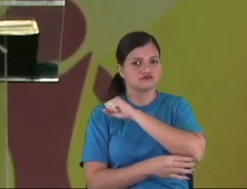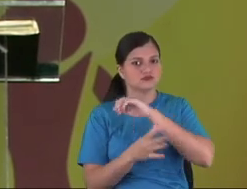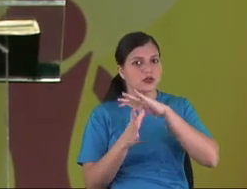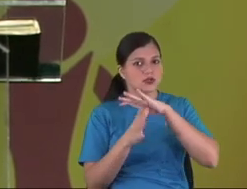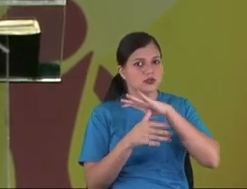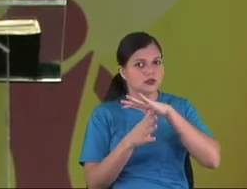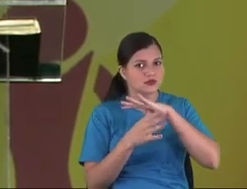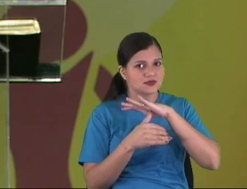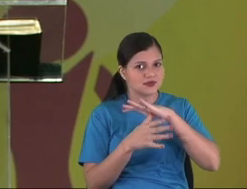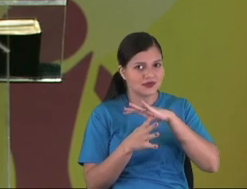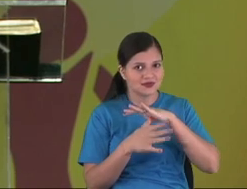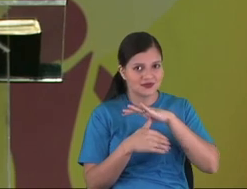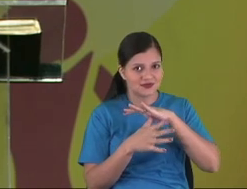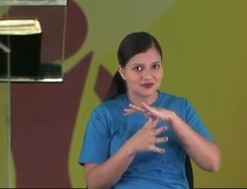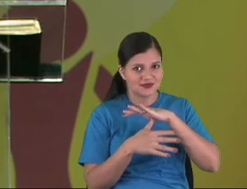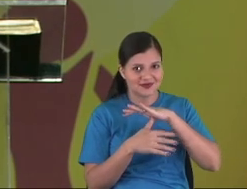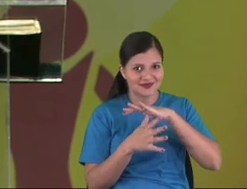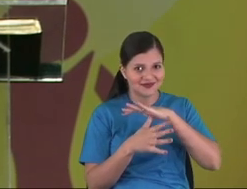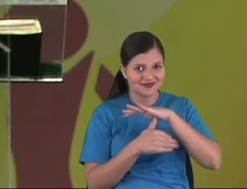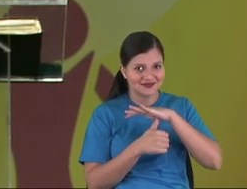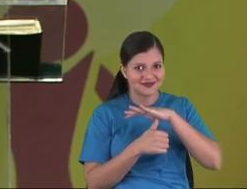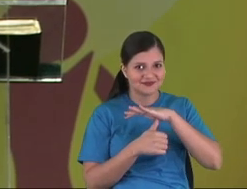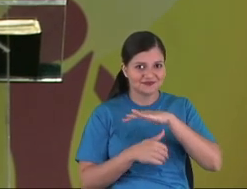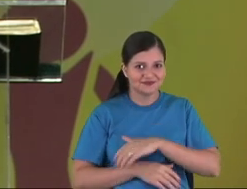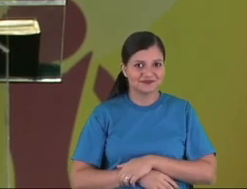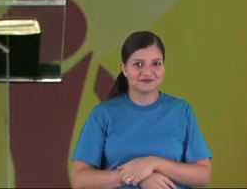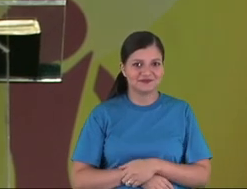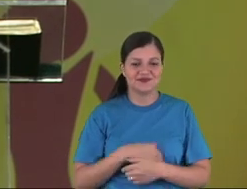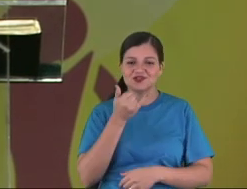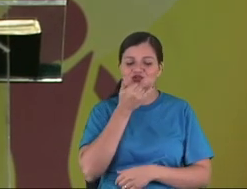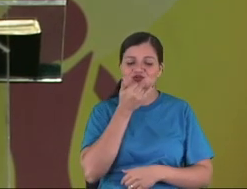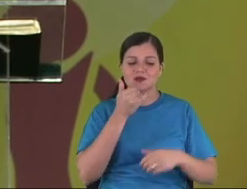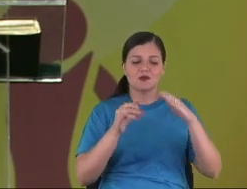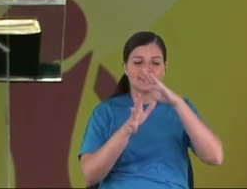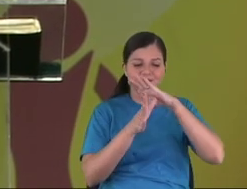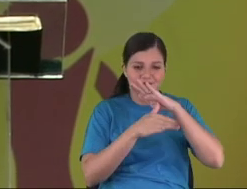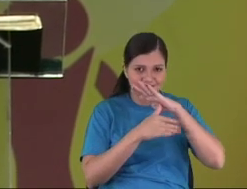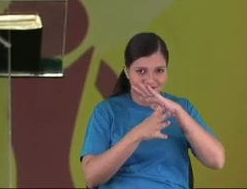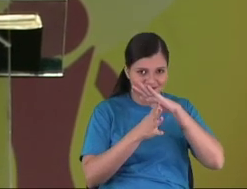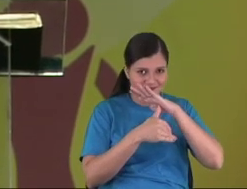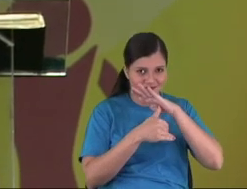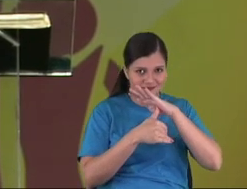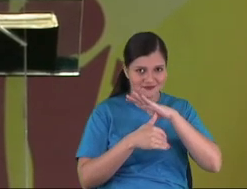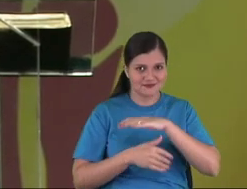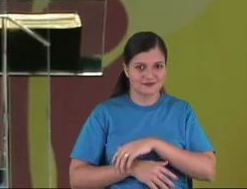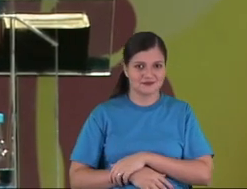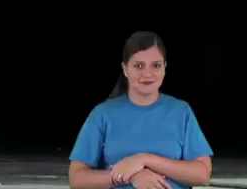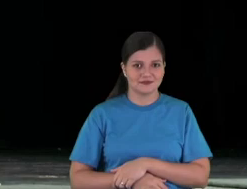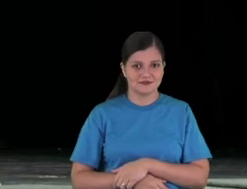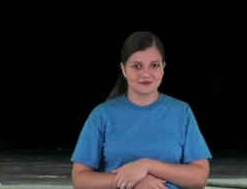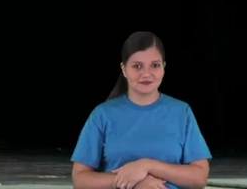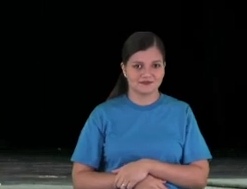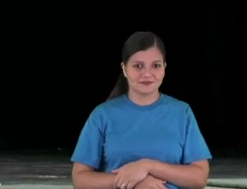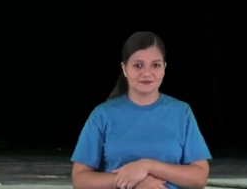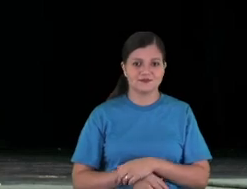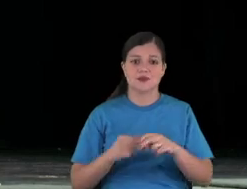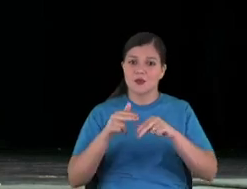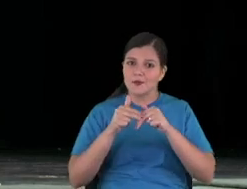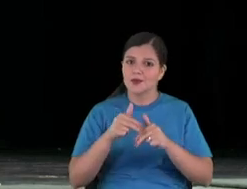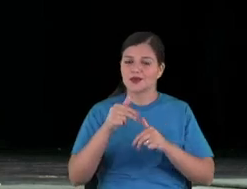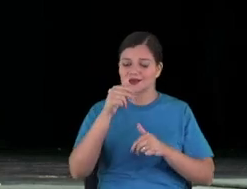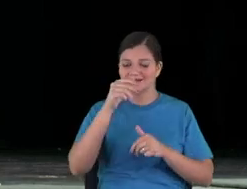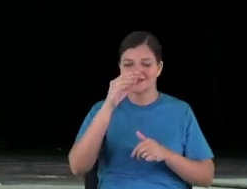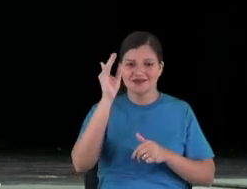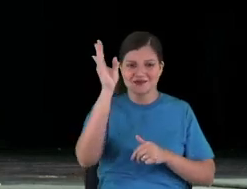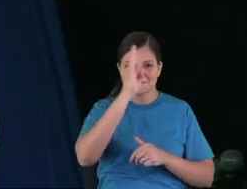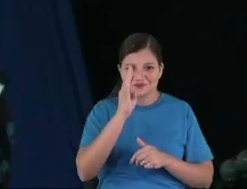Man, when I read it, oh my goodness, Brazil is not bad, bad, bad